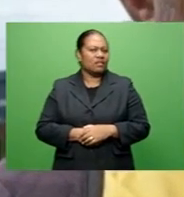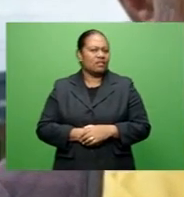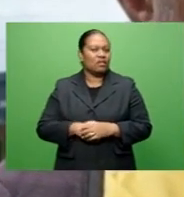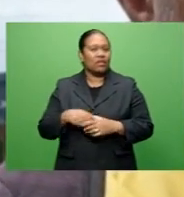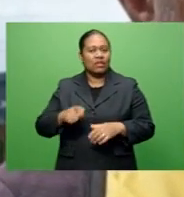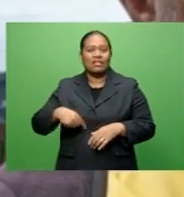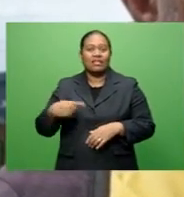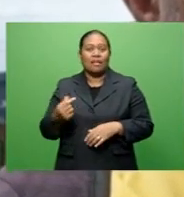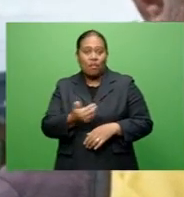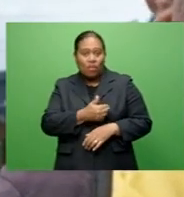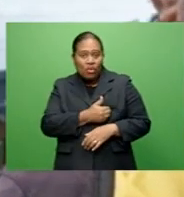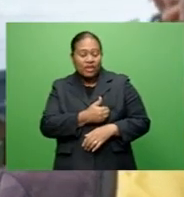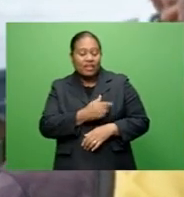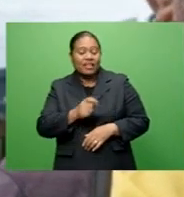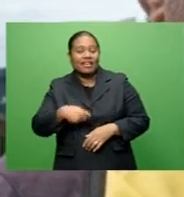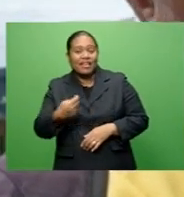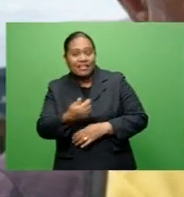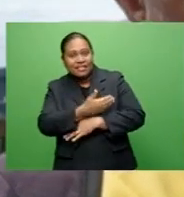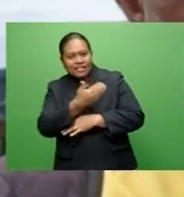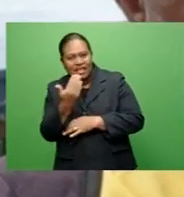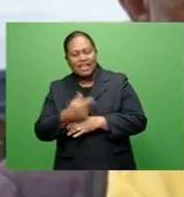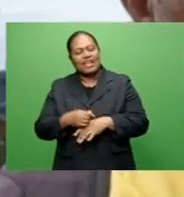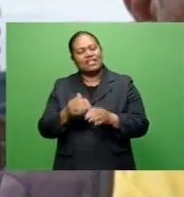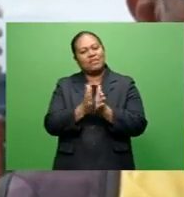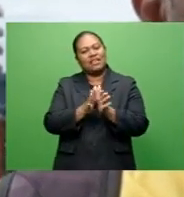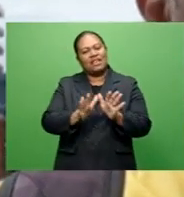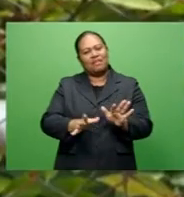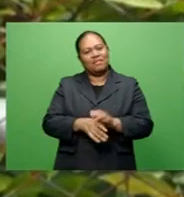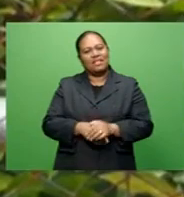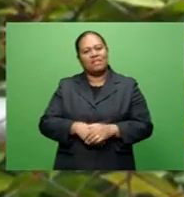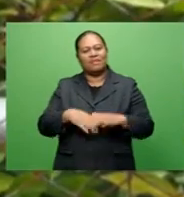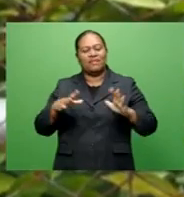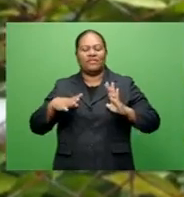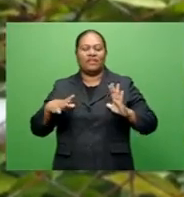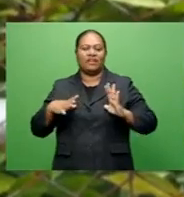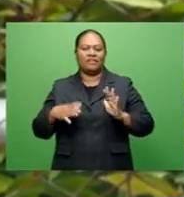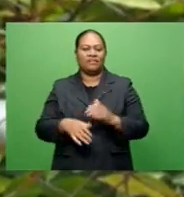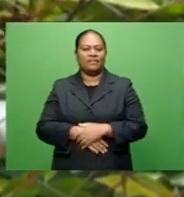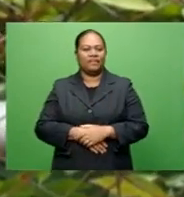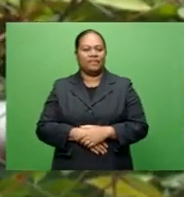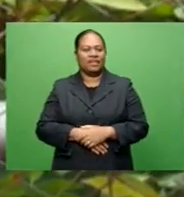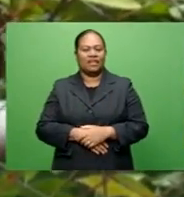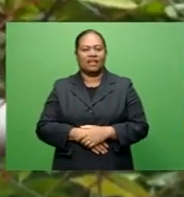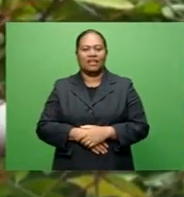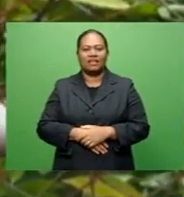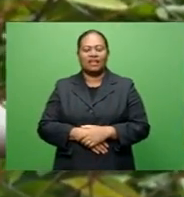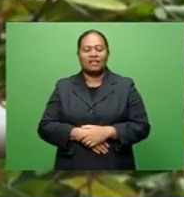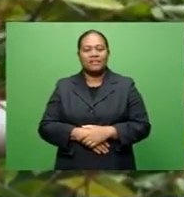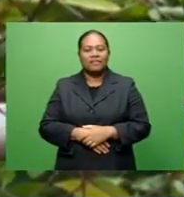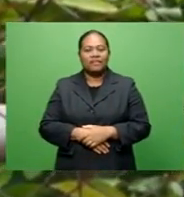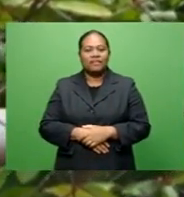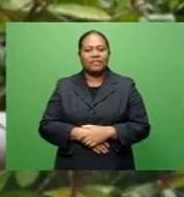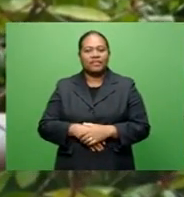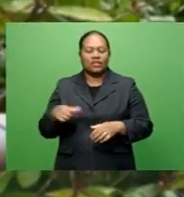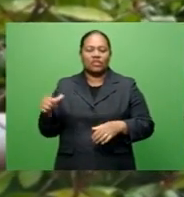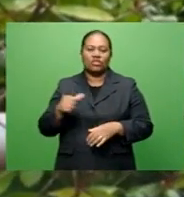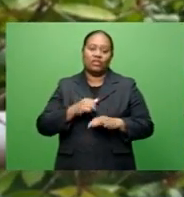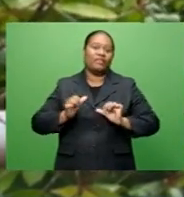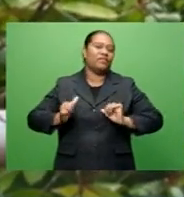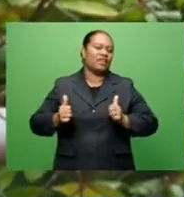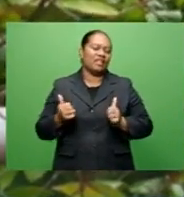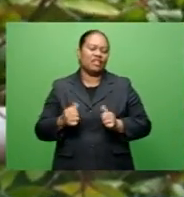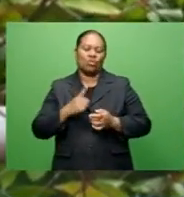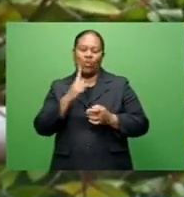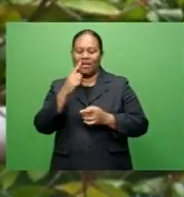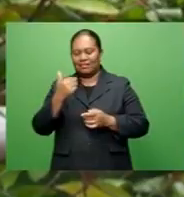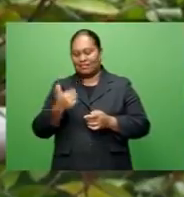morning, maybe 5 o'clock, the road is clear again, then we can use both sides of the road. They should finish work on one